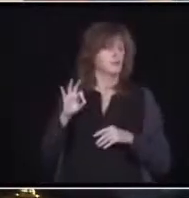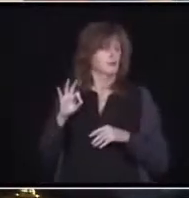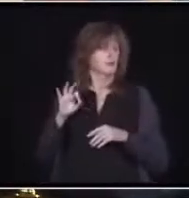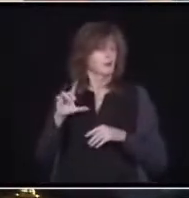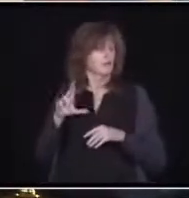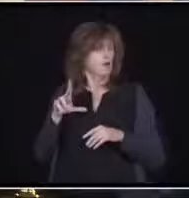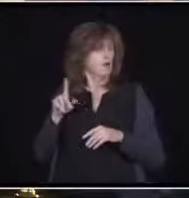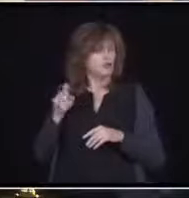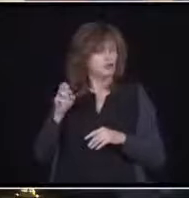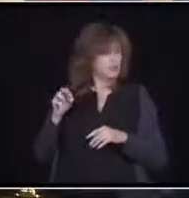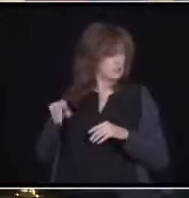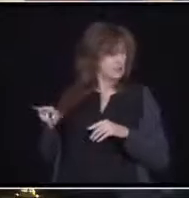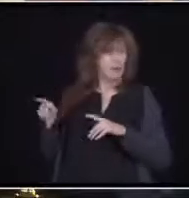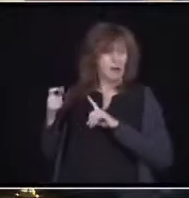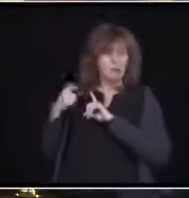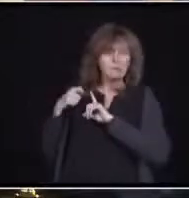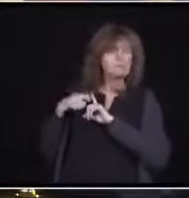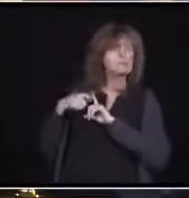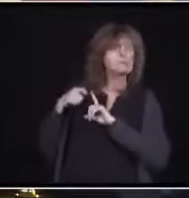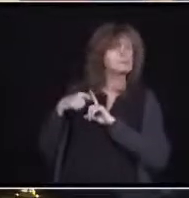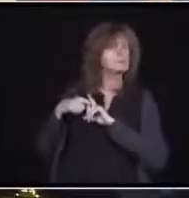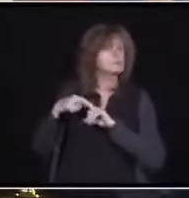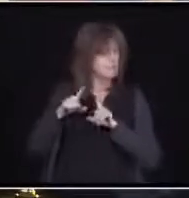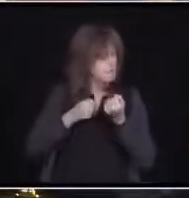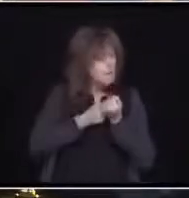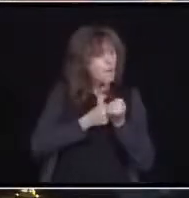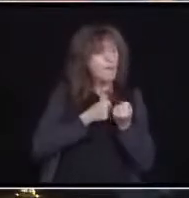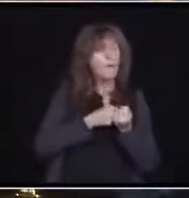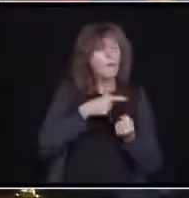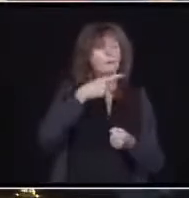very, very supportive. So I'll pass it over to either one.